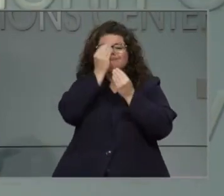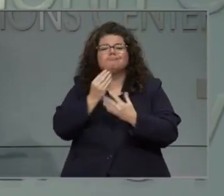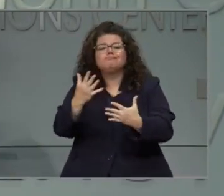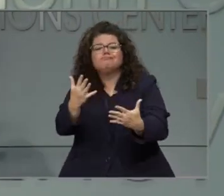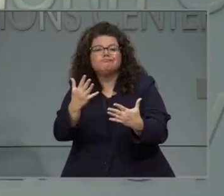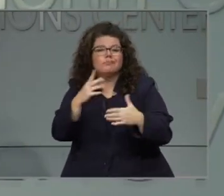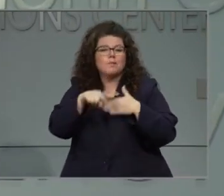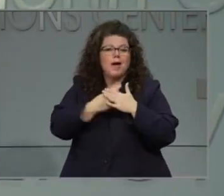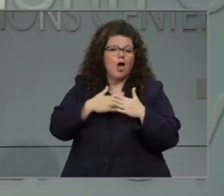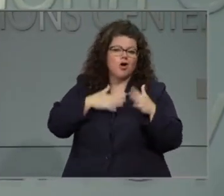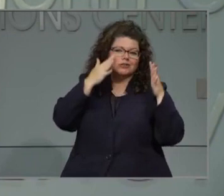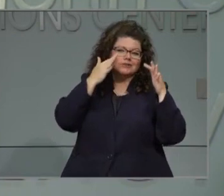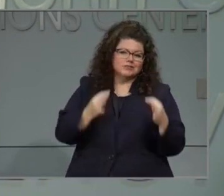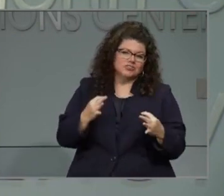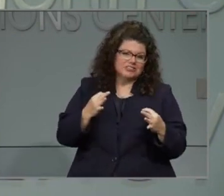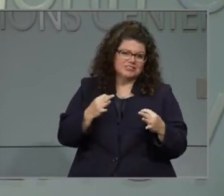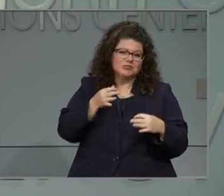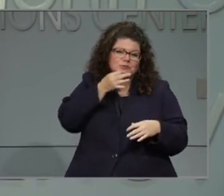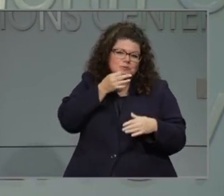Next question, please.